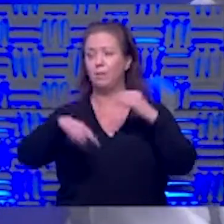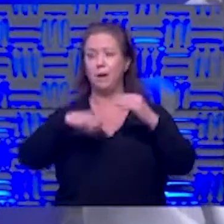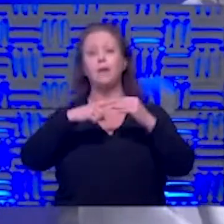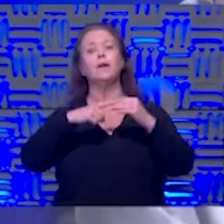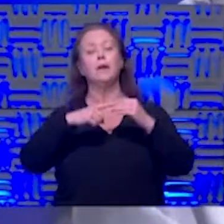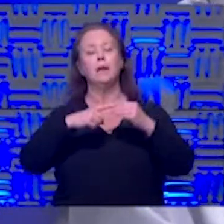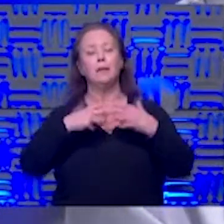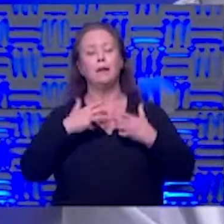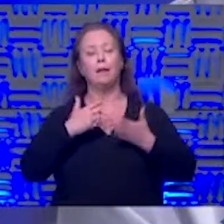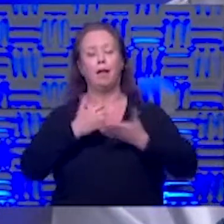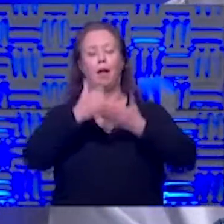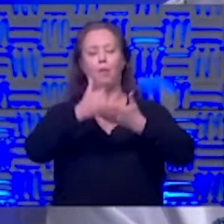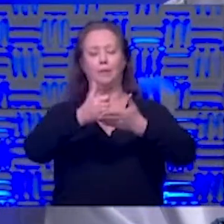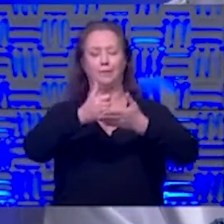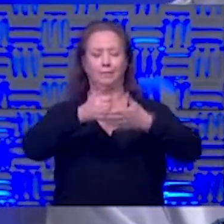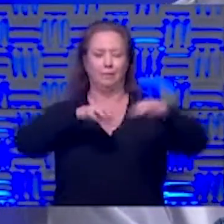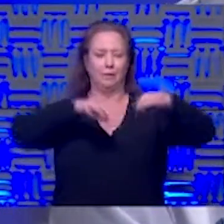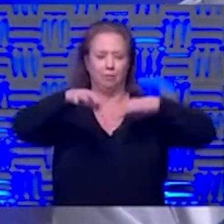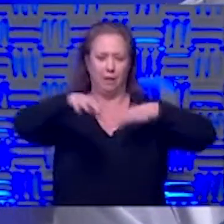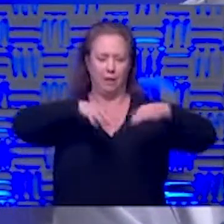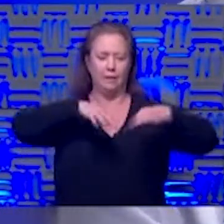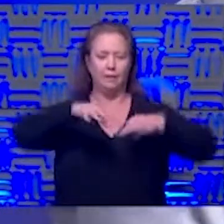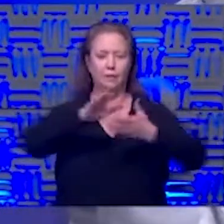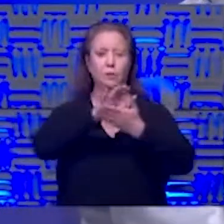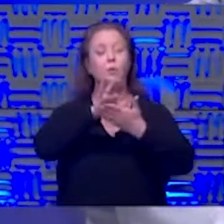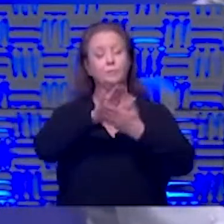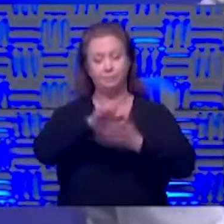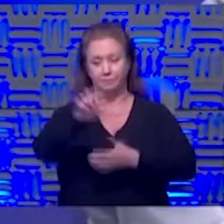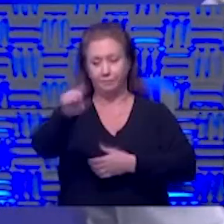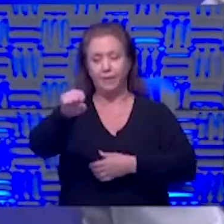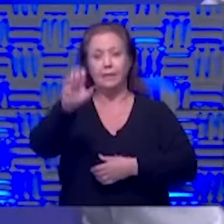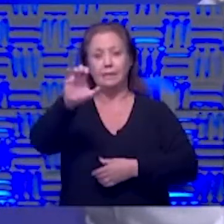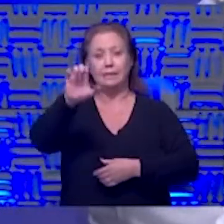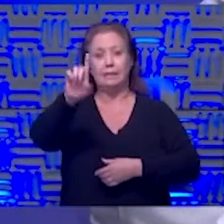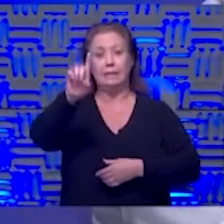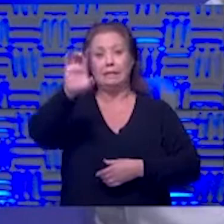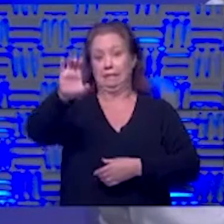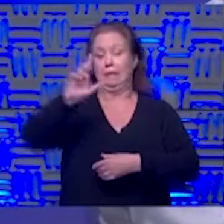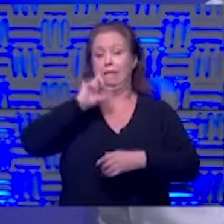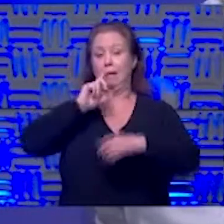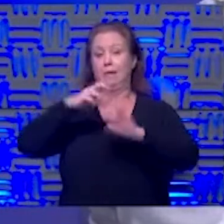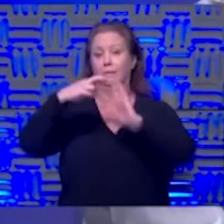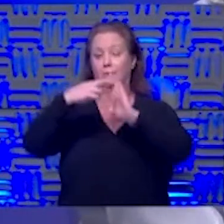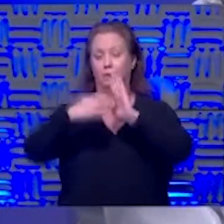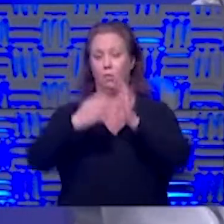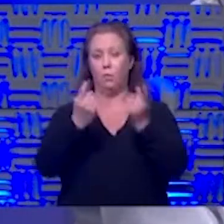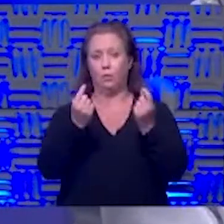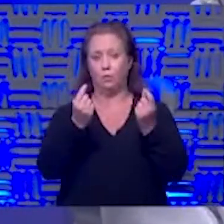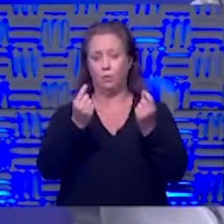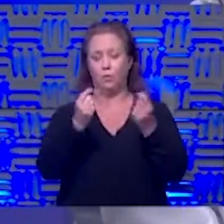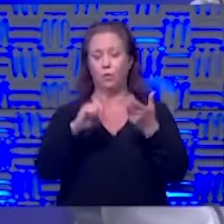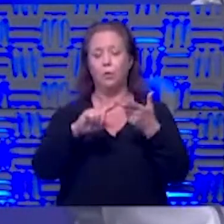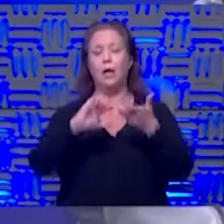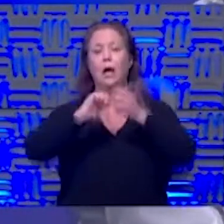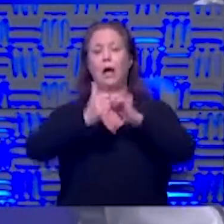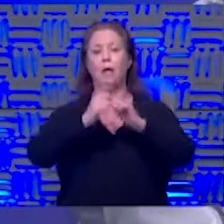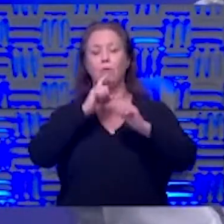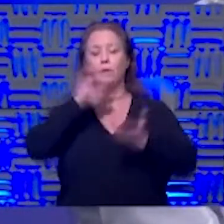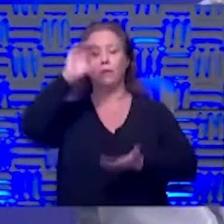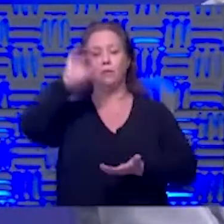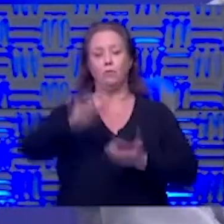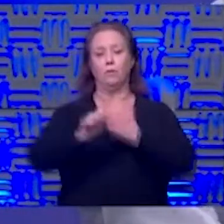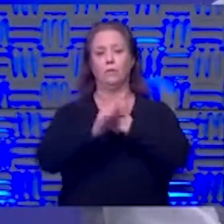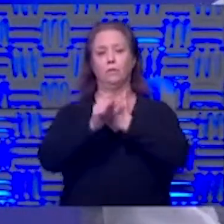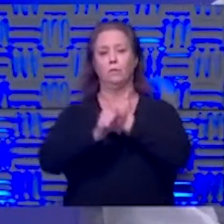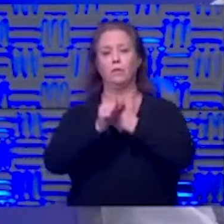that'll help us illustrate those different yeah there is guidance on the cdc for really you know what to do how to really decrease